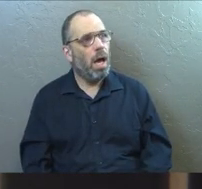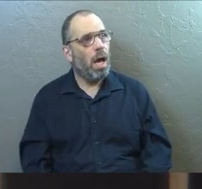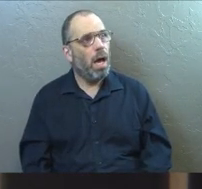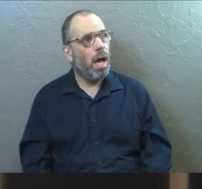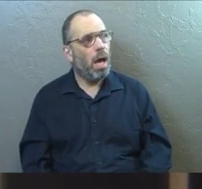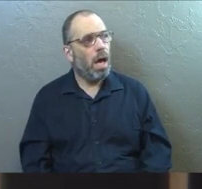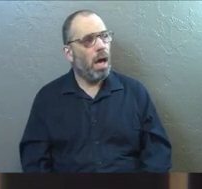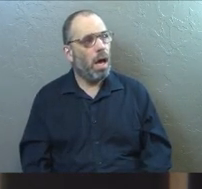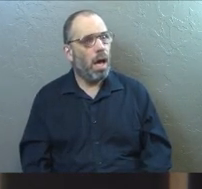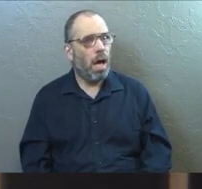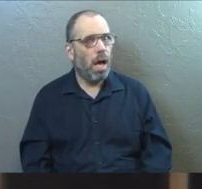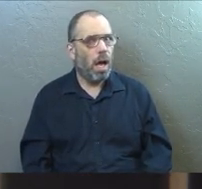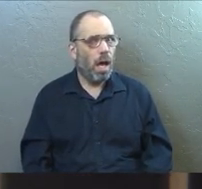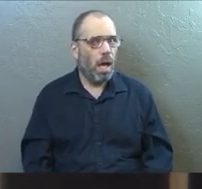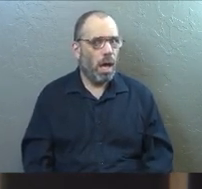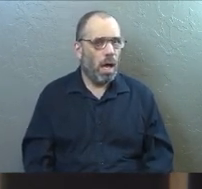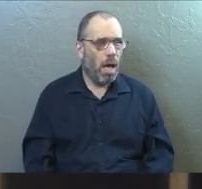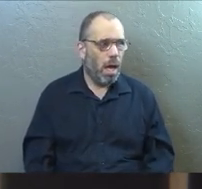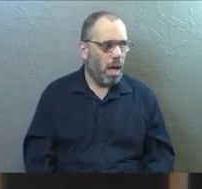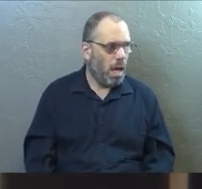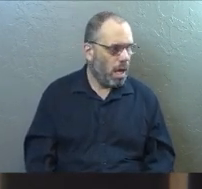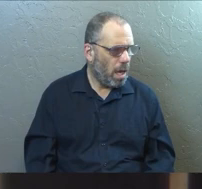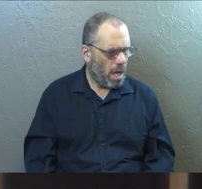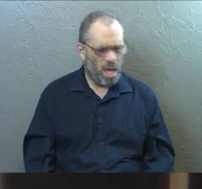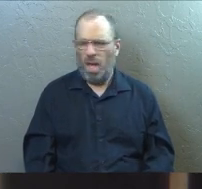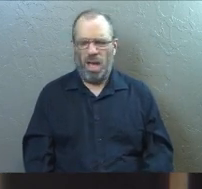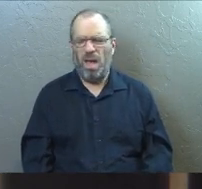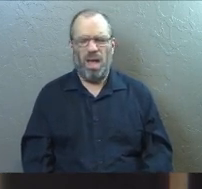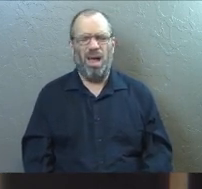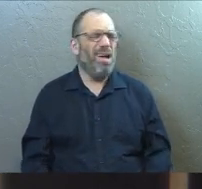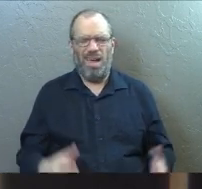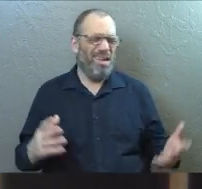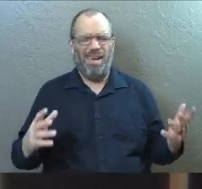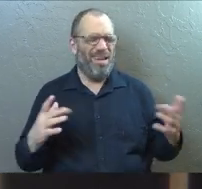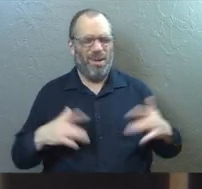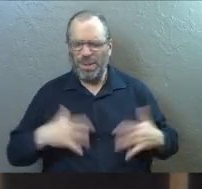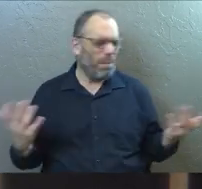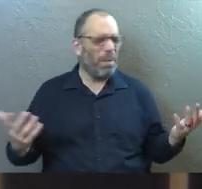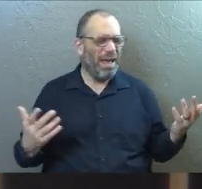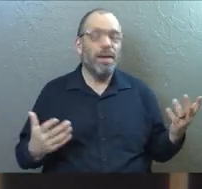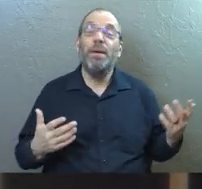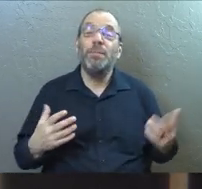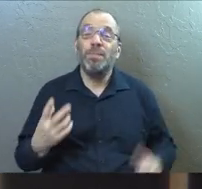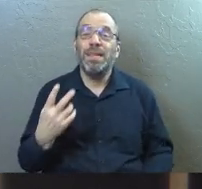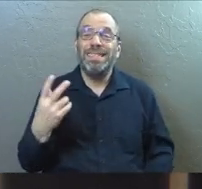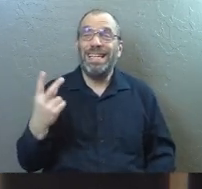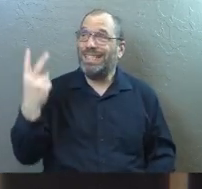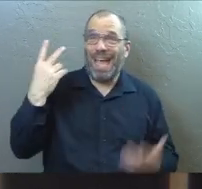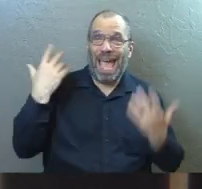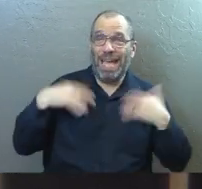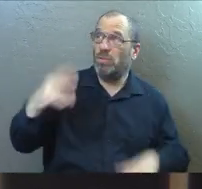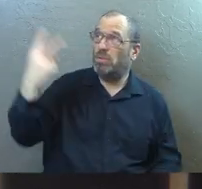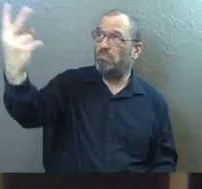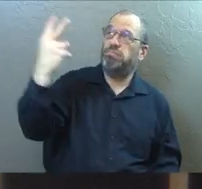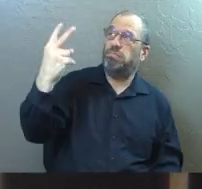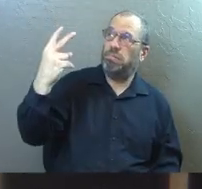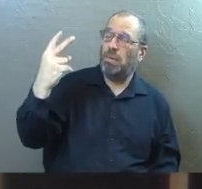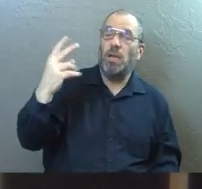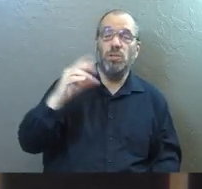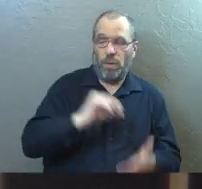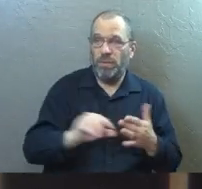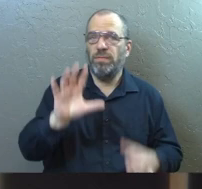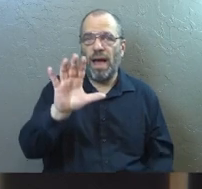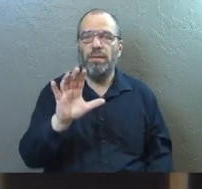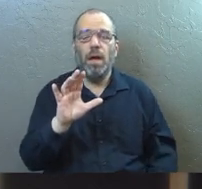they're seeing all this data in front of them, but they don't know what's happening. And there's these two angels in front of them talking. So